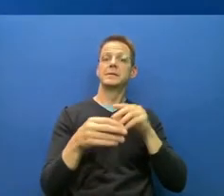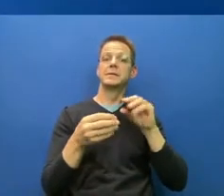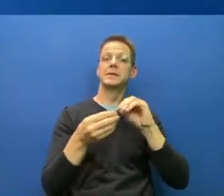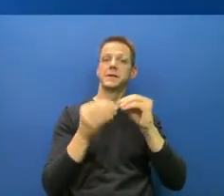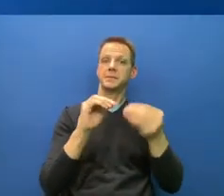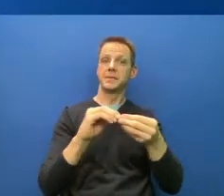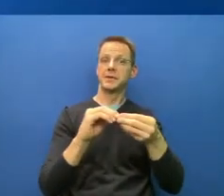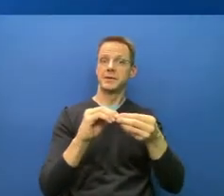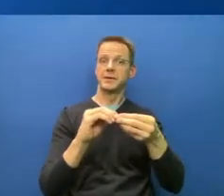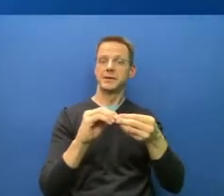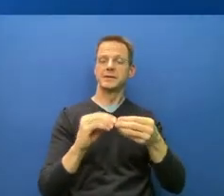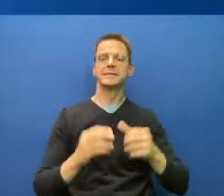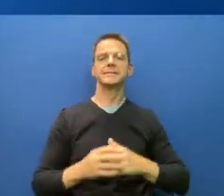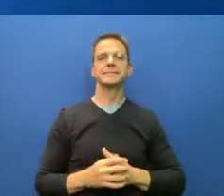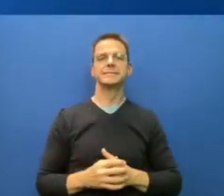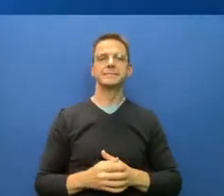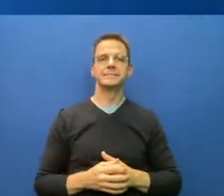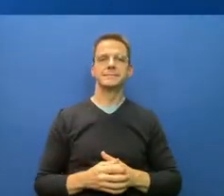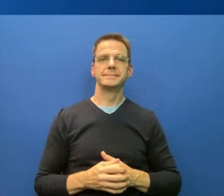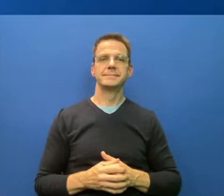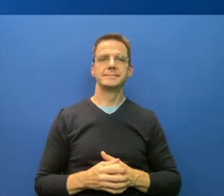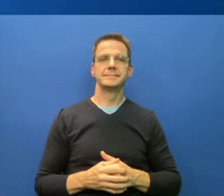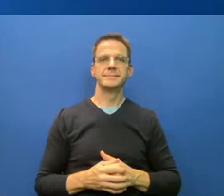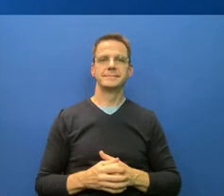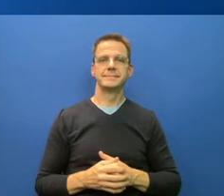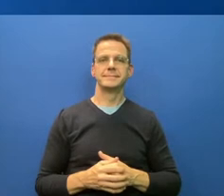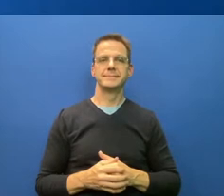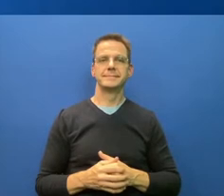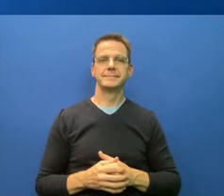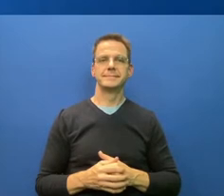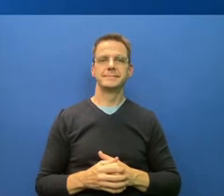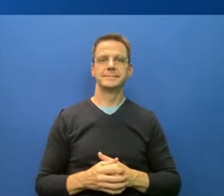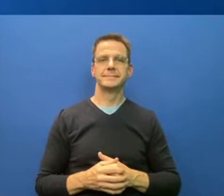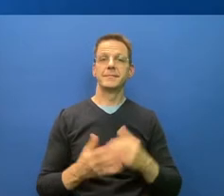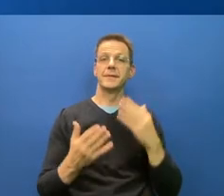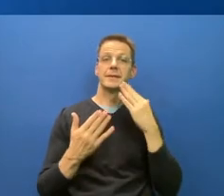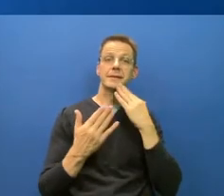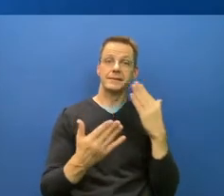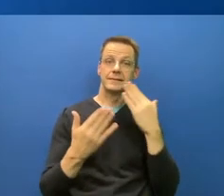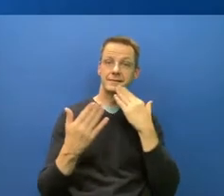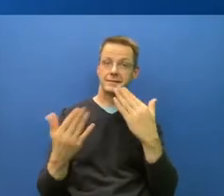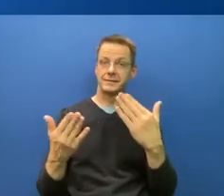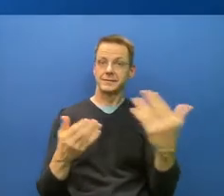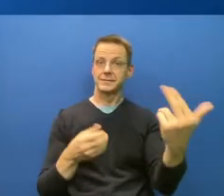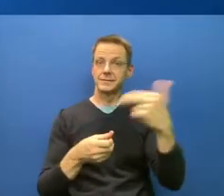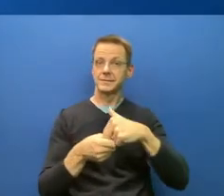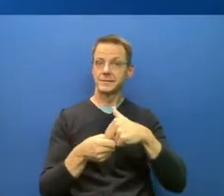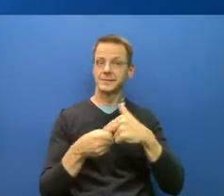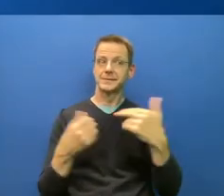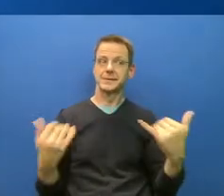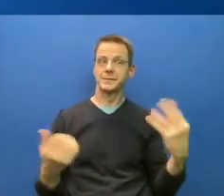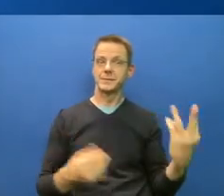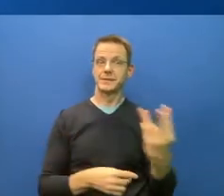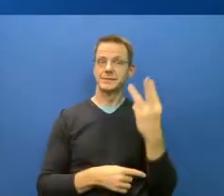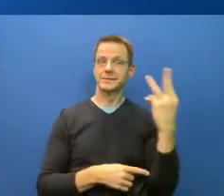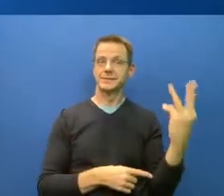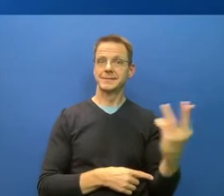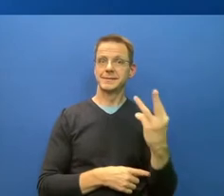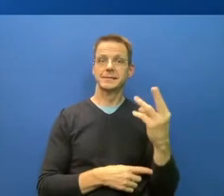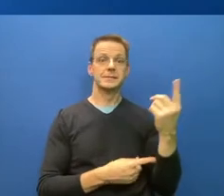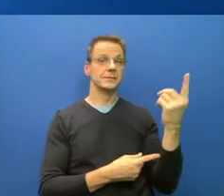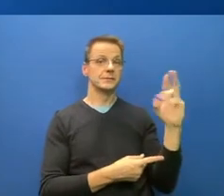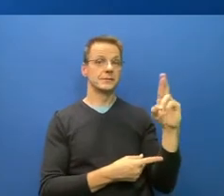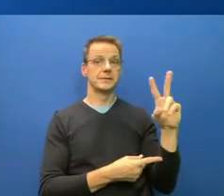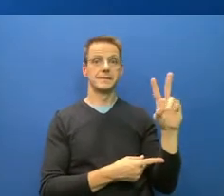Thank you, everyone, for joining us again on this Wednesday with Dr. Cop 26. Today's analysis will be done by